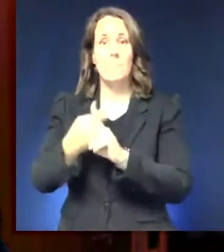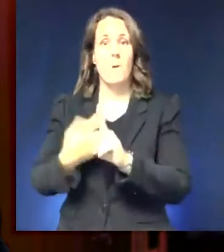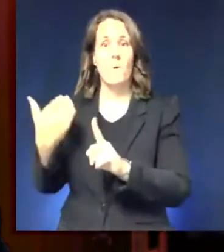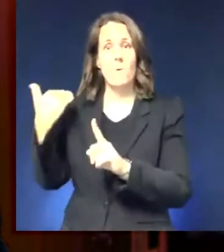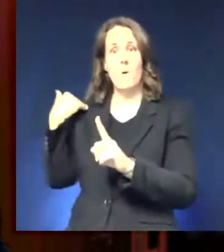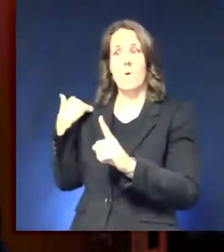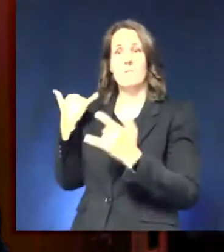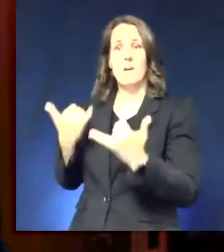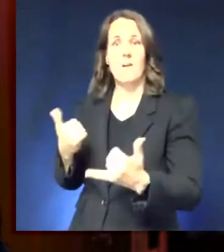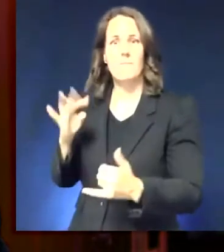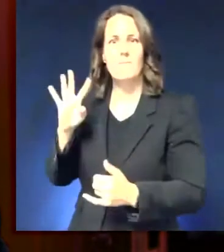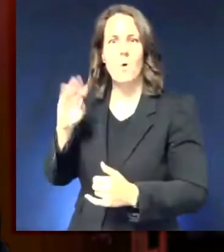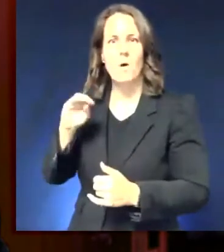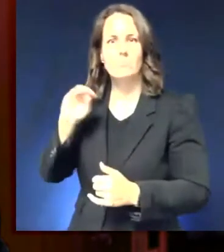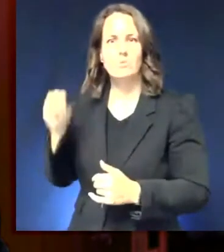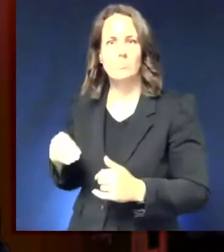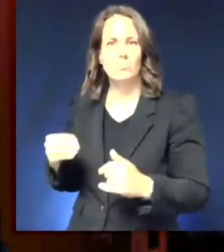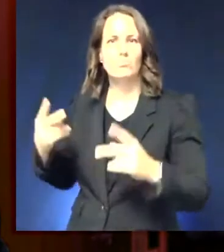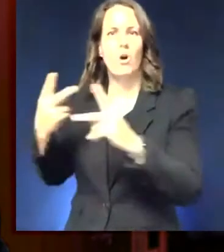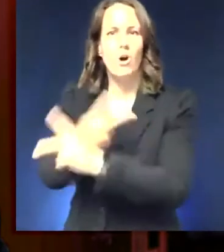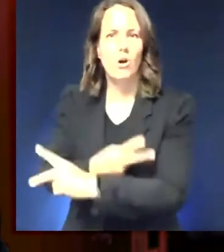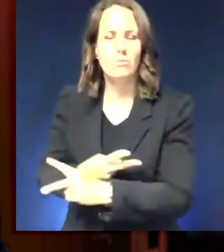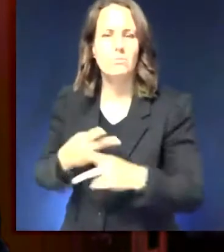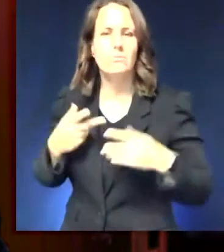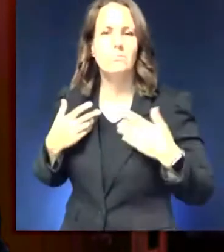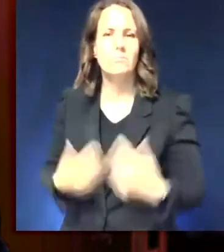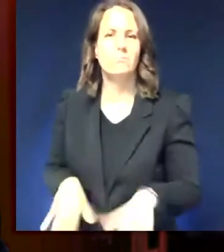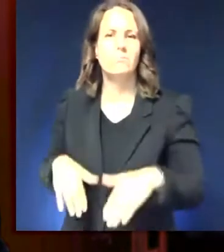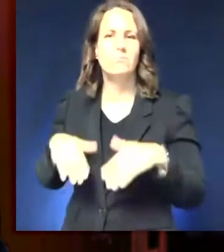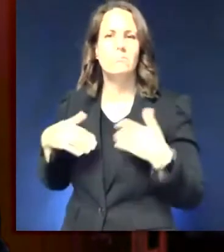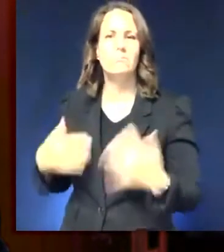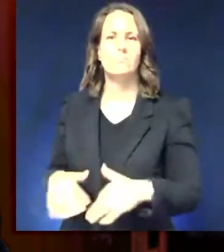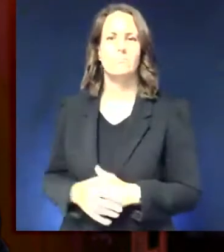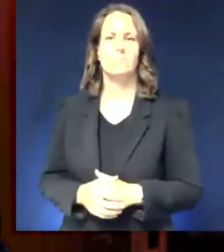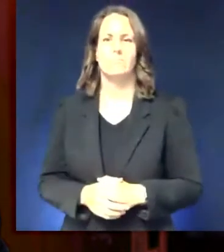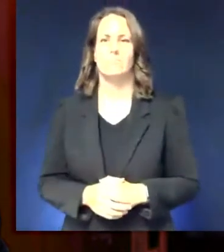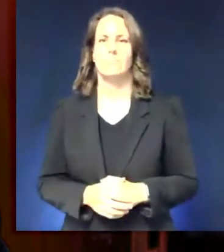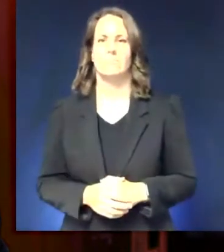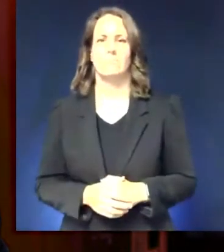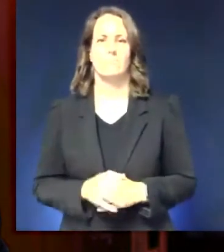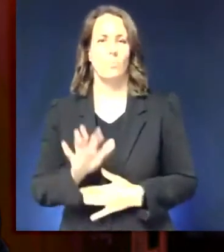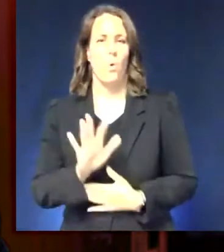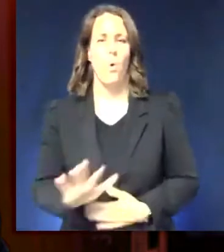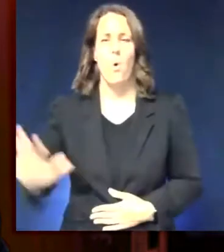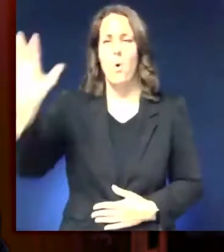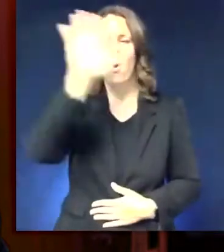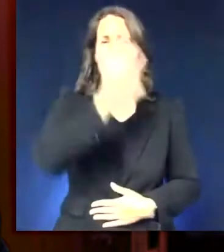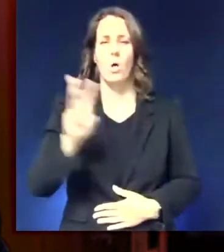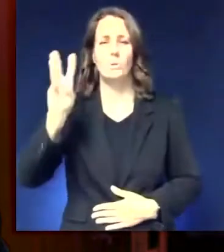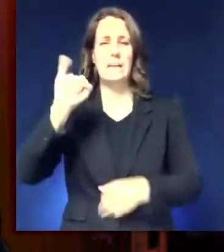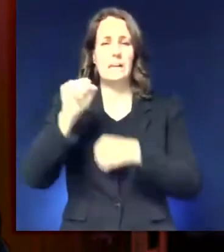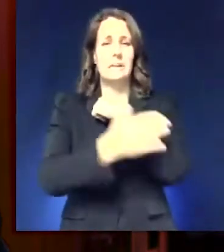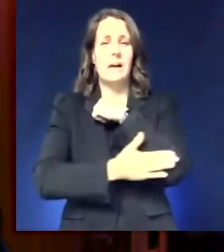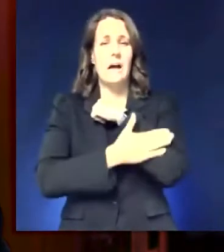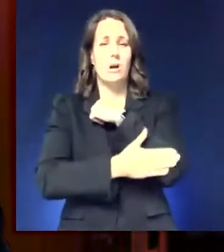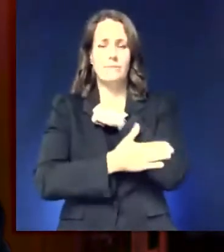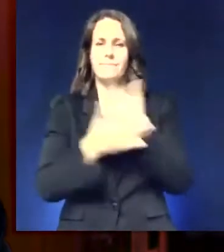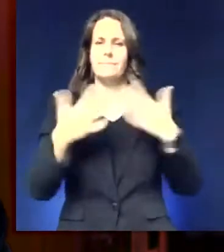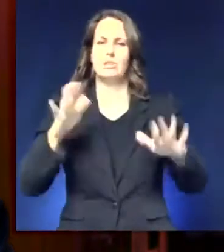counties are experiencing high or very high disease activity, and our health care providers are preparing for the worst.